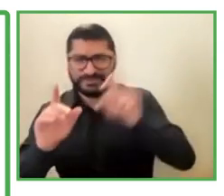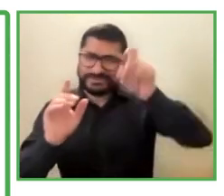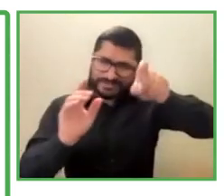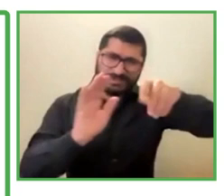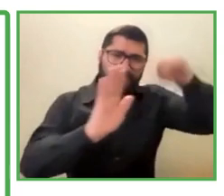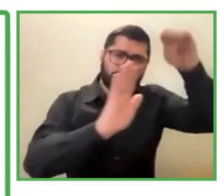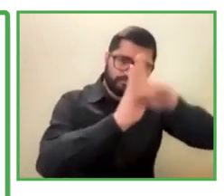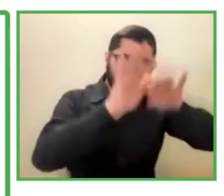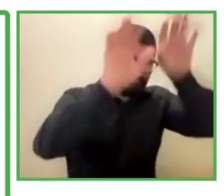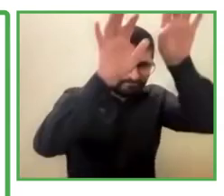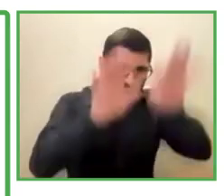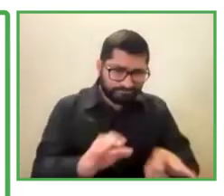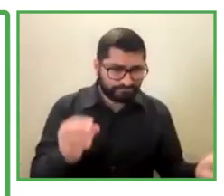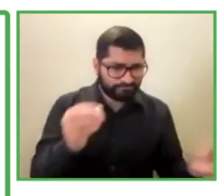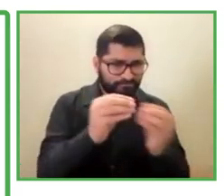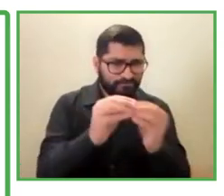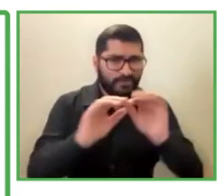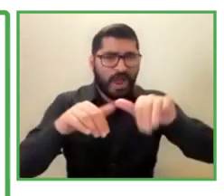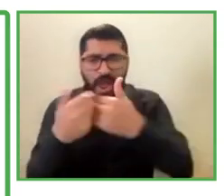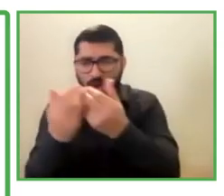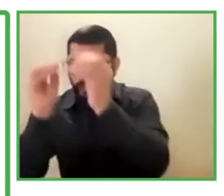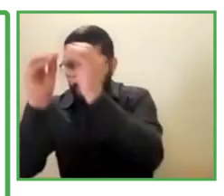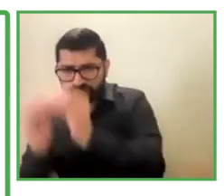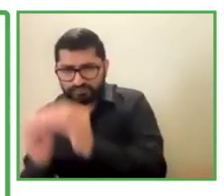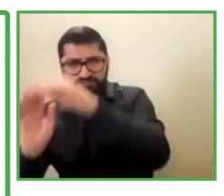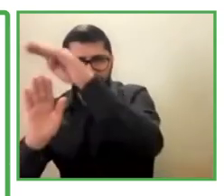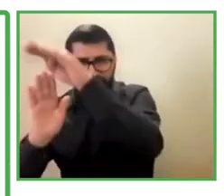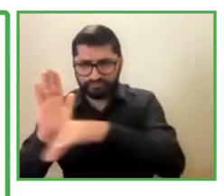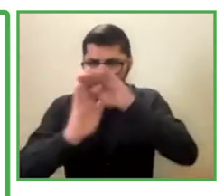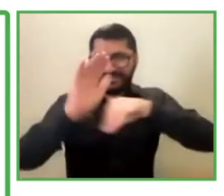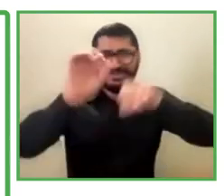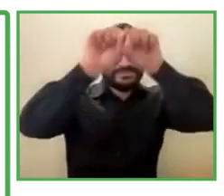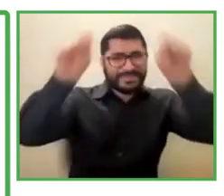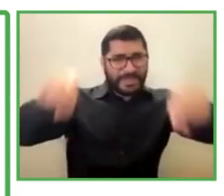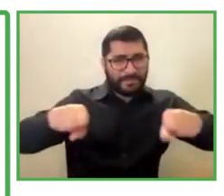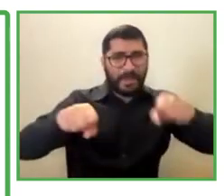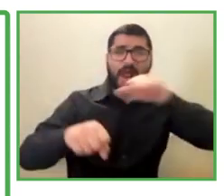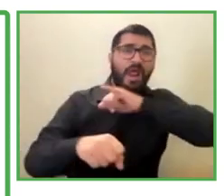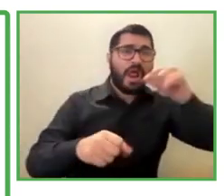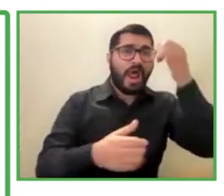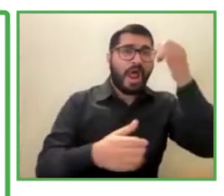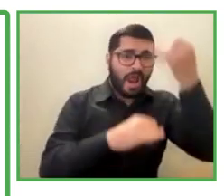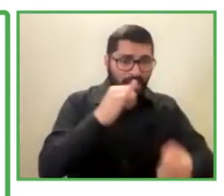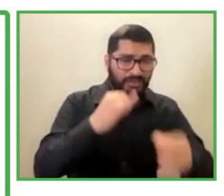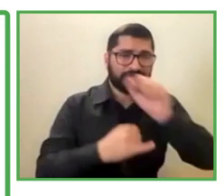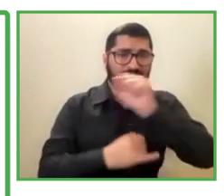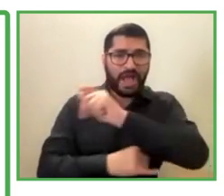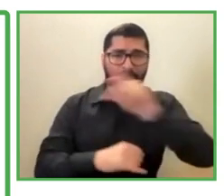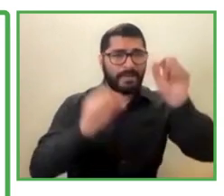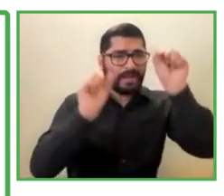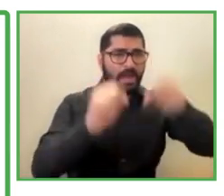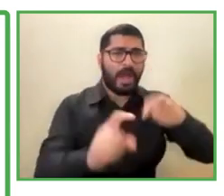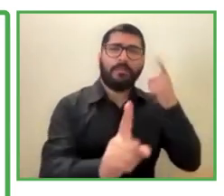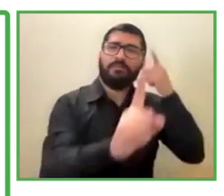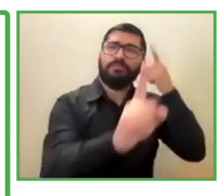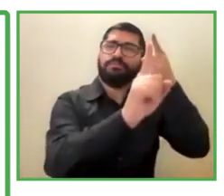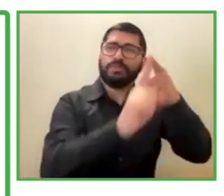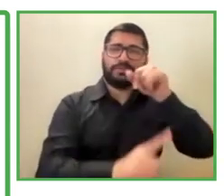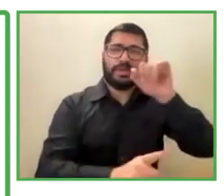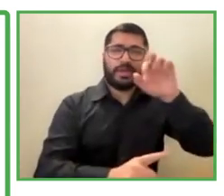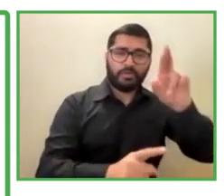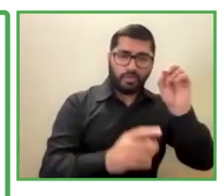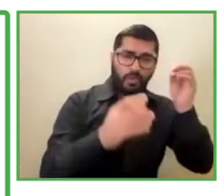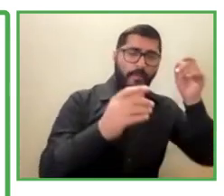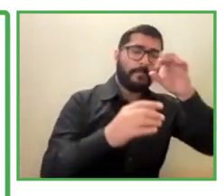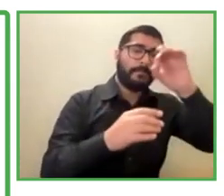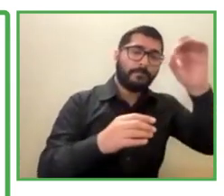60 to 70% of our applications are accessible, and which is, you know, developed based on the universal